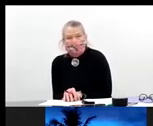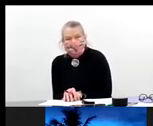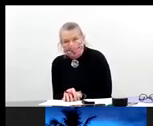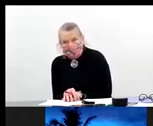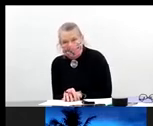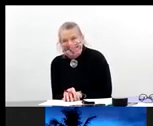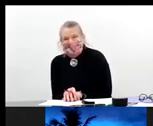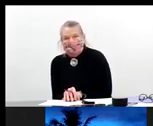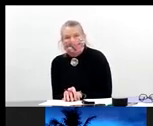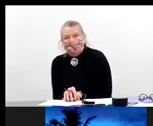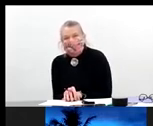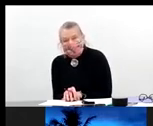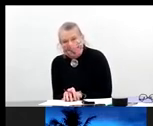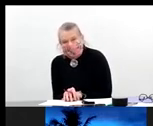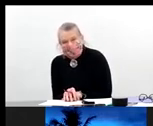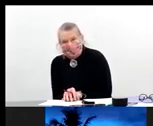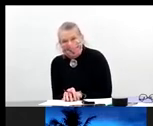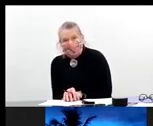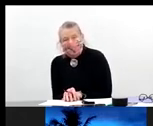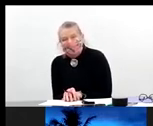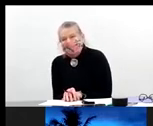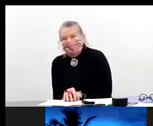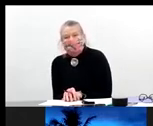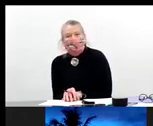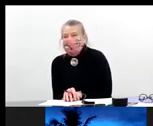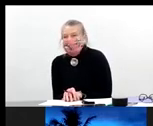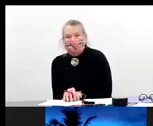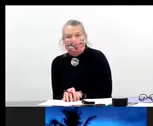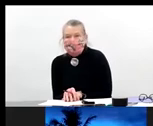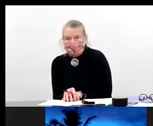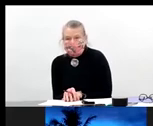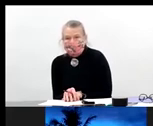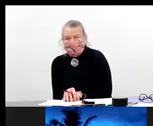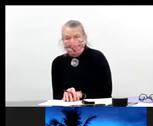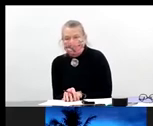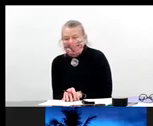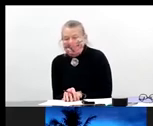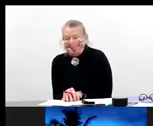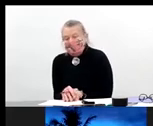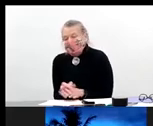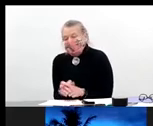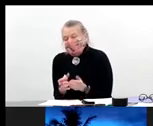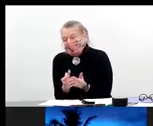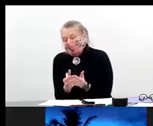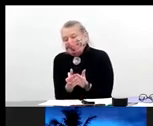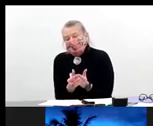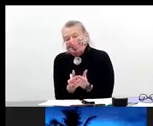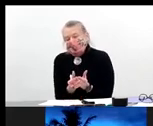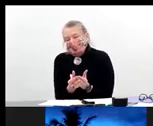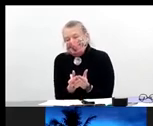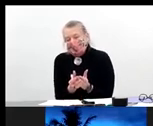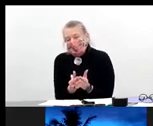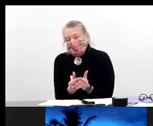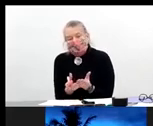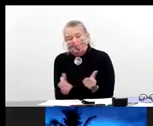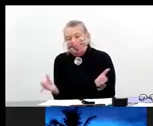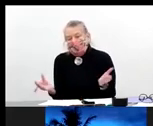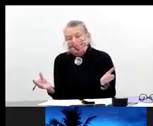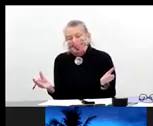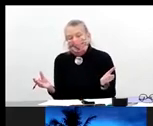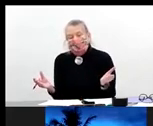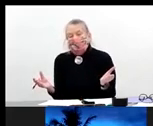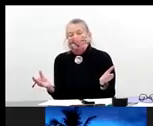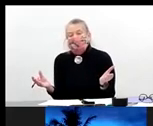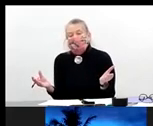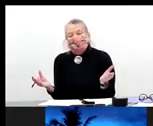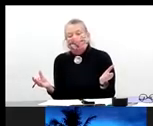Secretary Crouch for your comments, uh, and all of your support. And, you know, I, I really should mention West Virginia